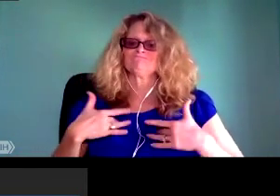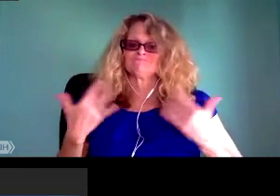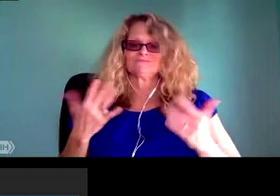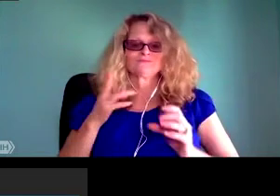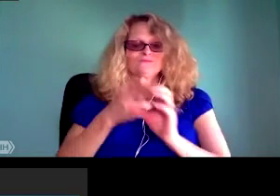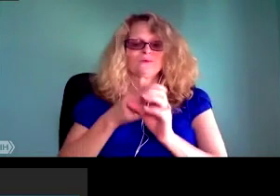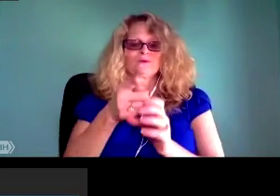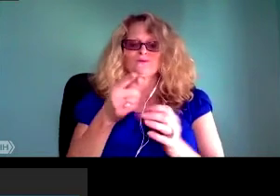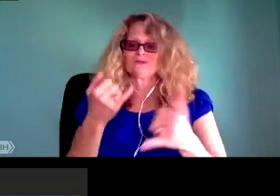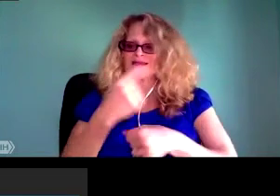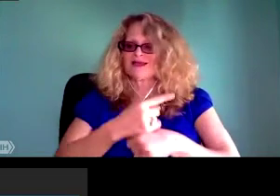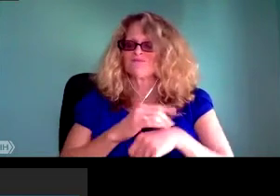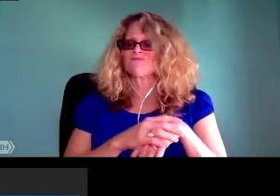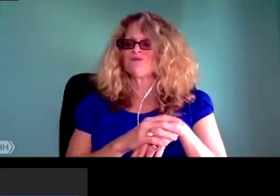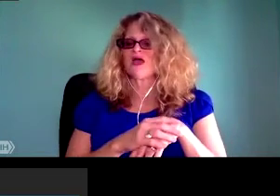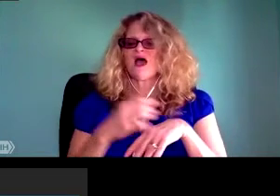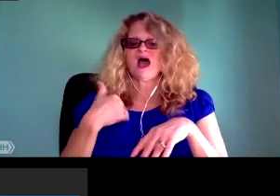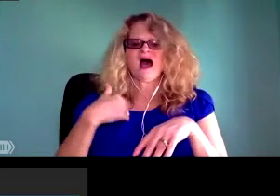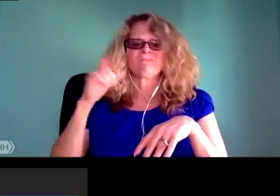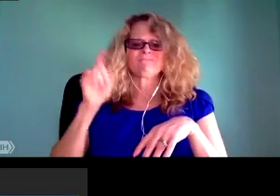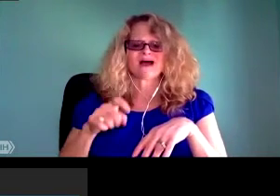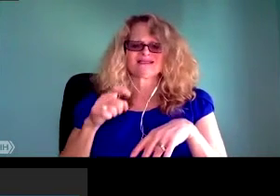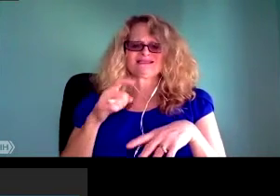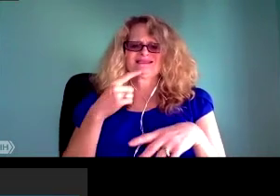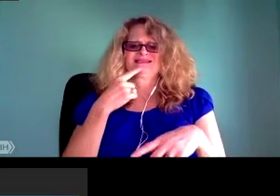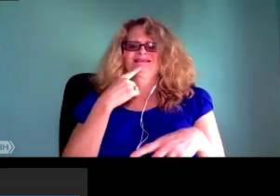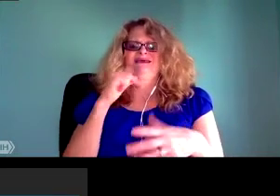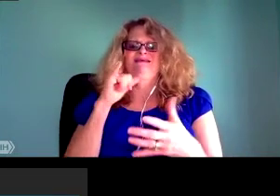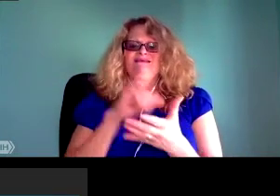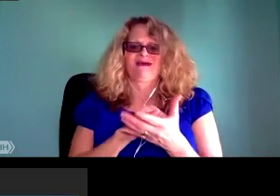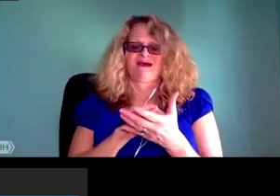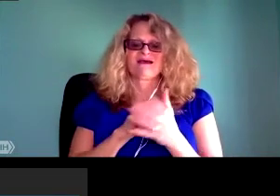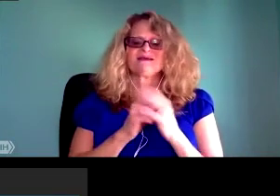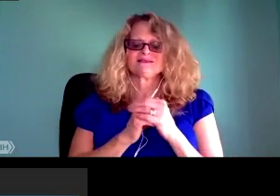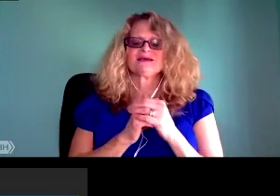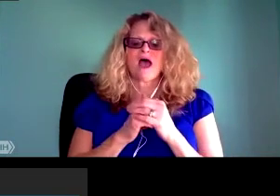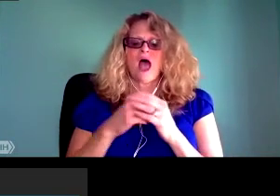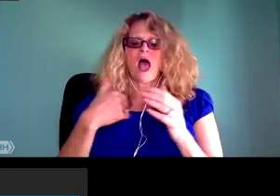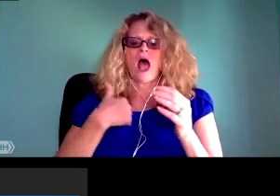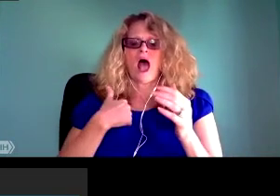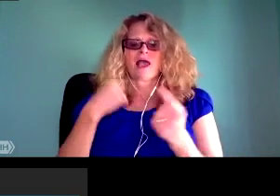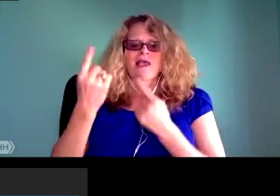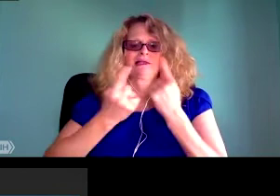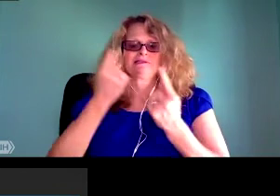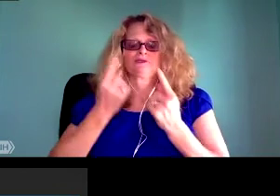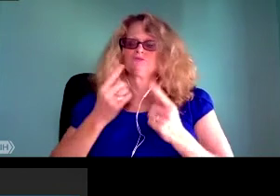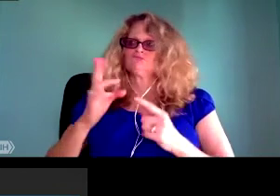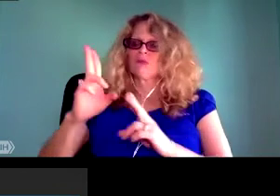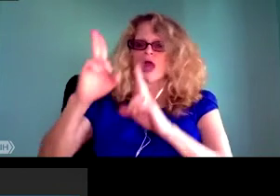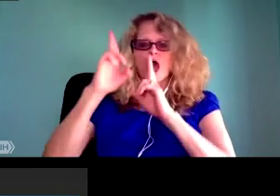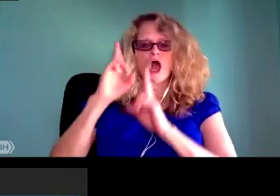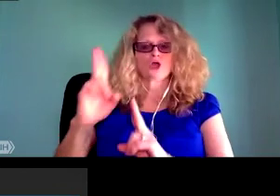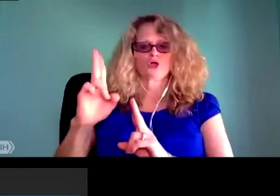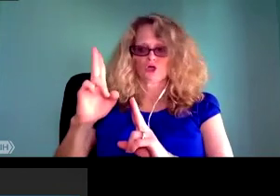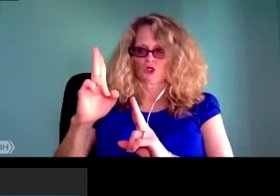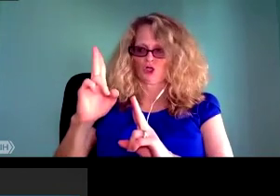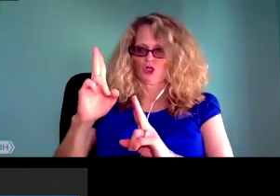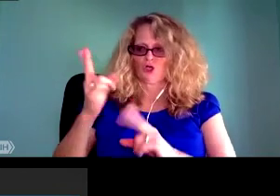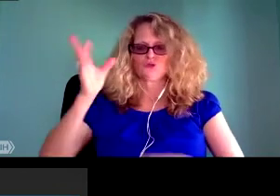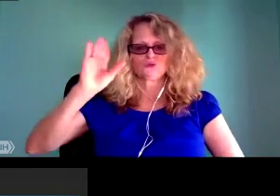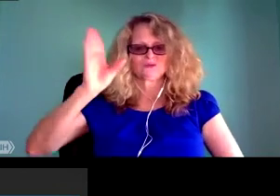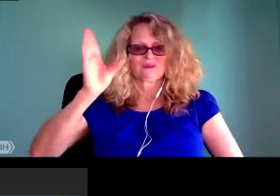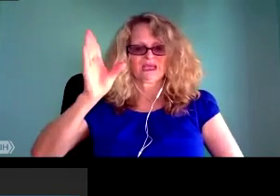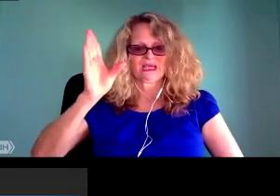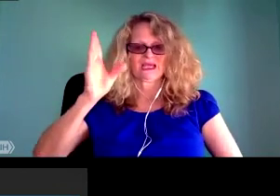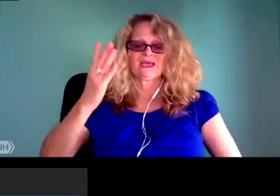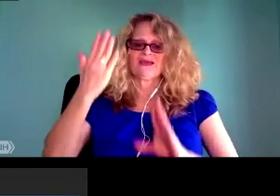science professionals. And so, it's just a great opportunity to share a little bit about my work with you